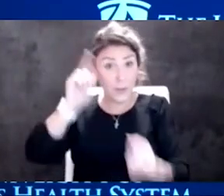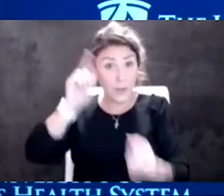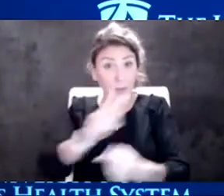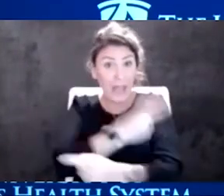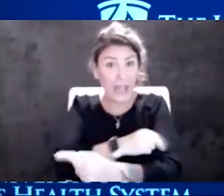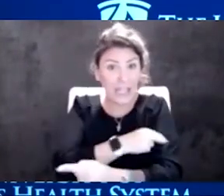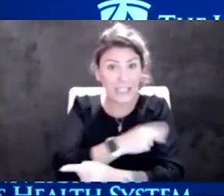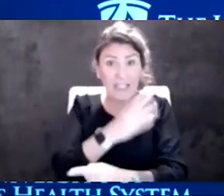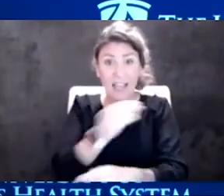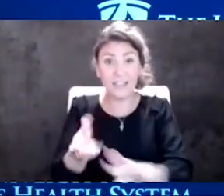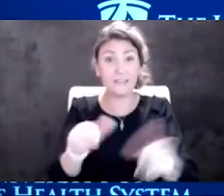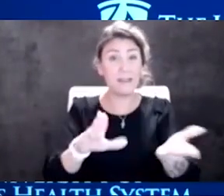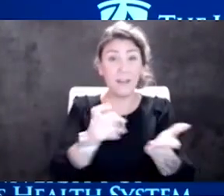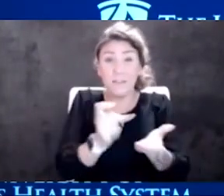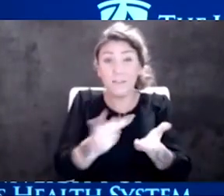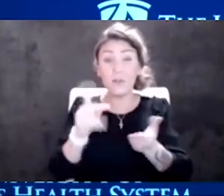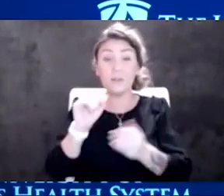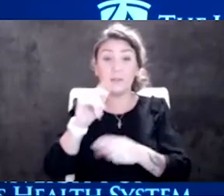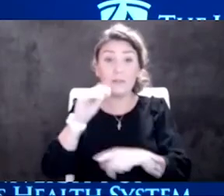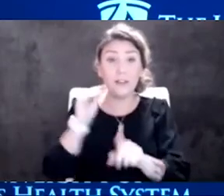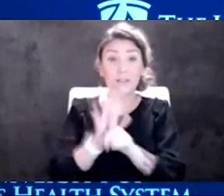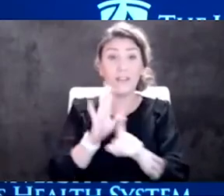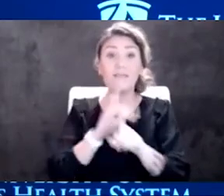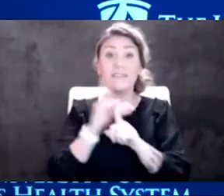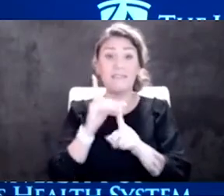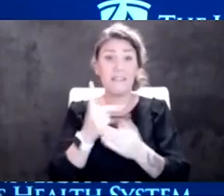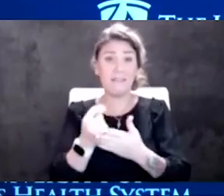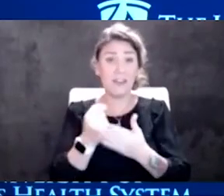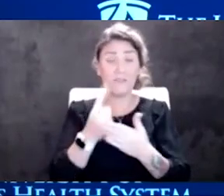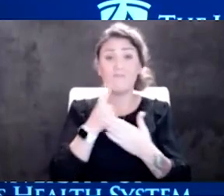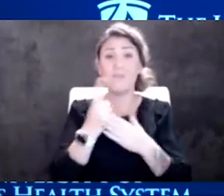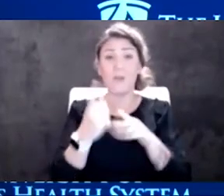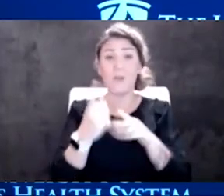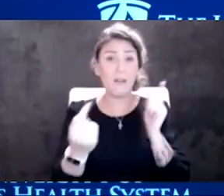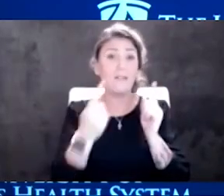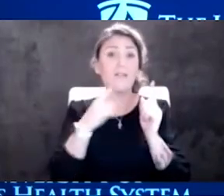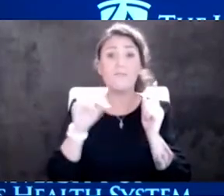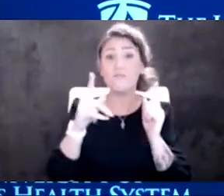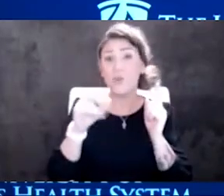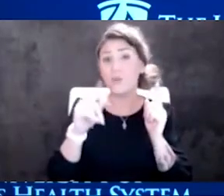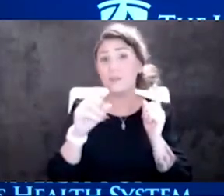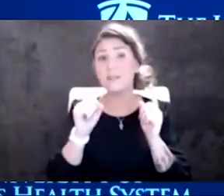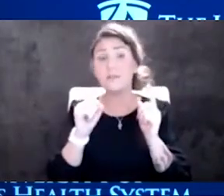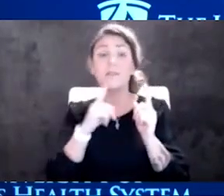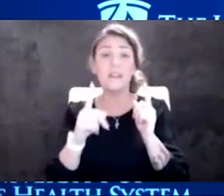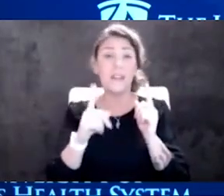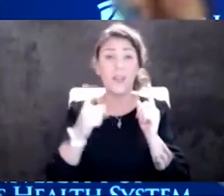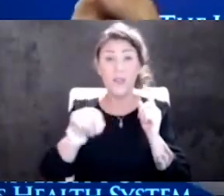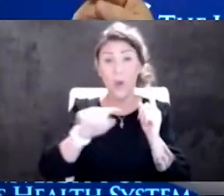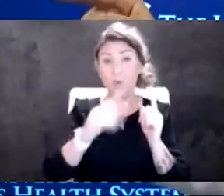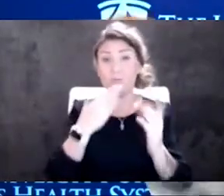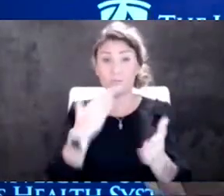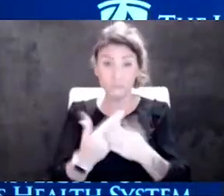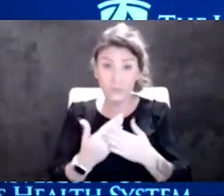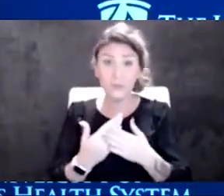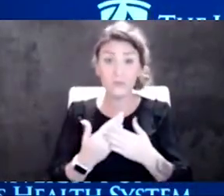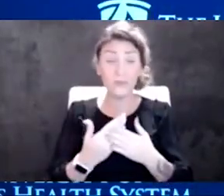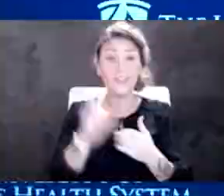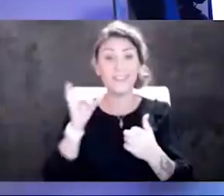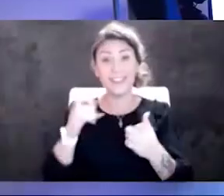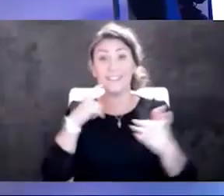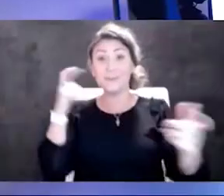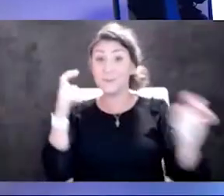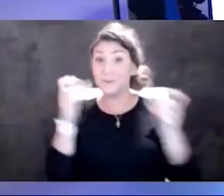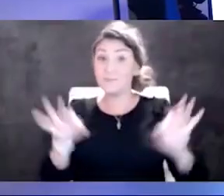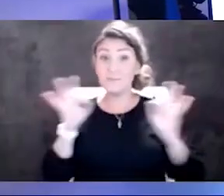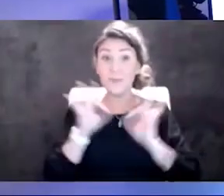effects with a therapy that's pretty common, know anti-protease inhibitors are protease inhibitors pretty well. That's a big deal, Dr. Barr. Yeah, that would be